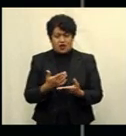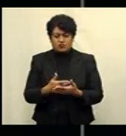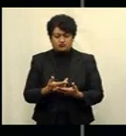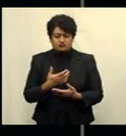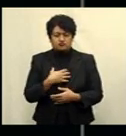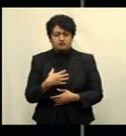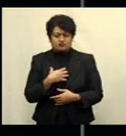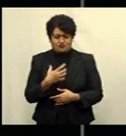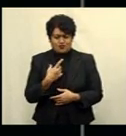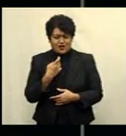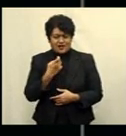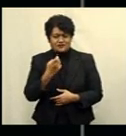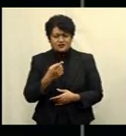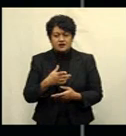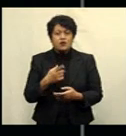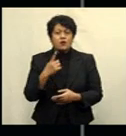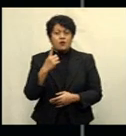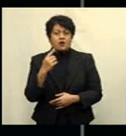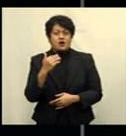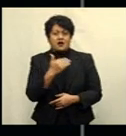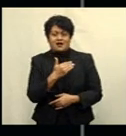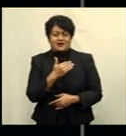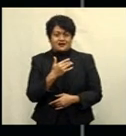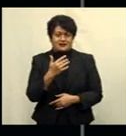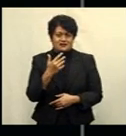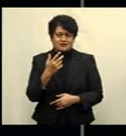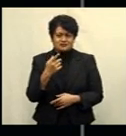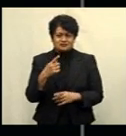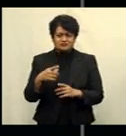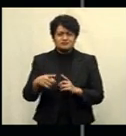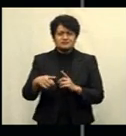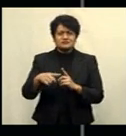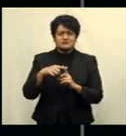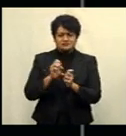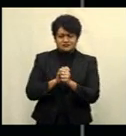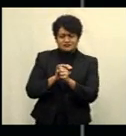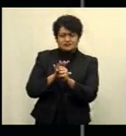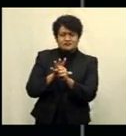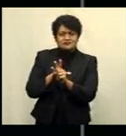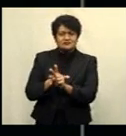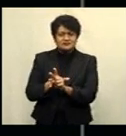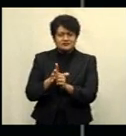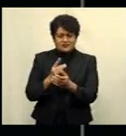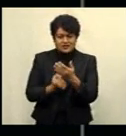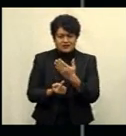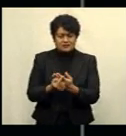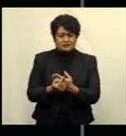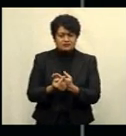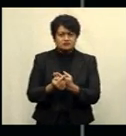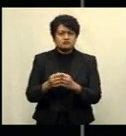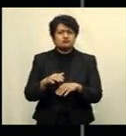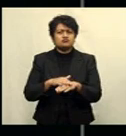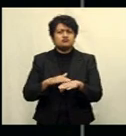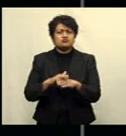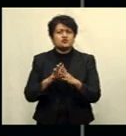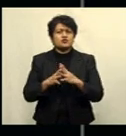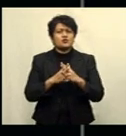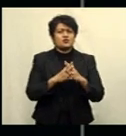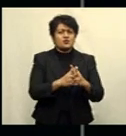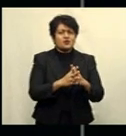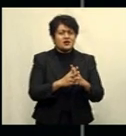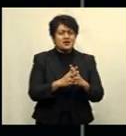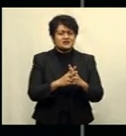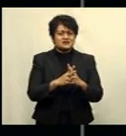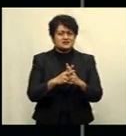as over 100 COVID-19 positive patients are currently being isolated at the Blue West Villas and the Outrigger